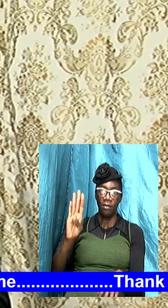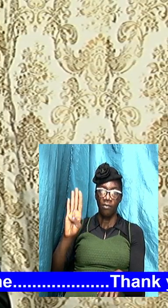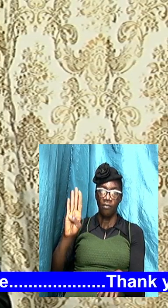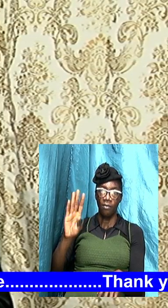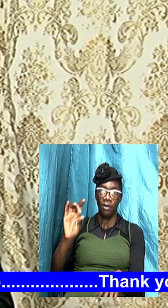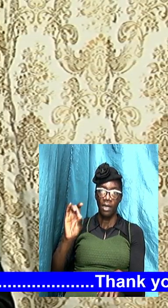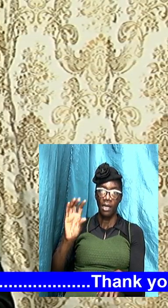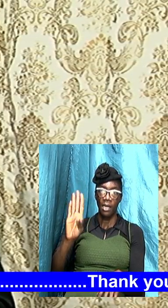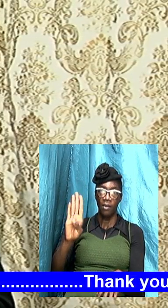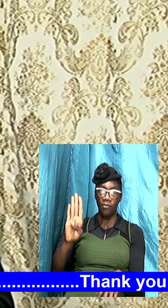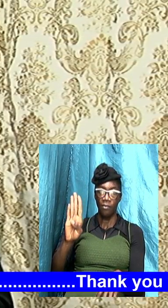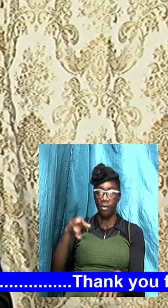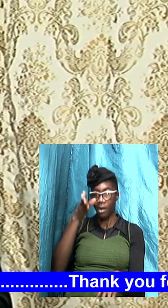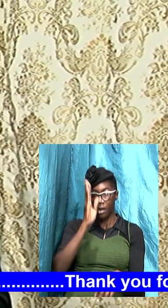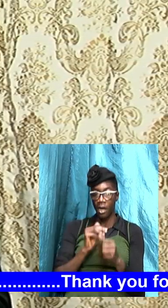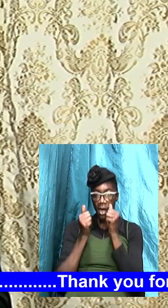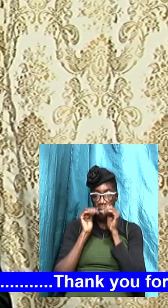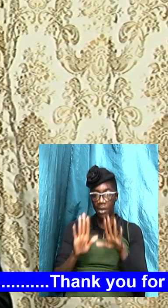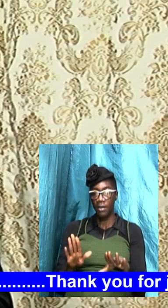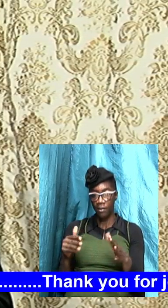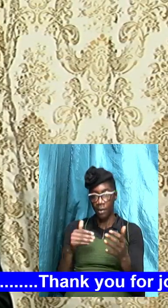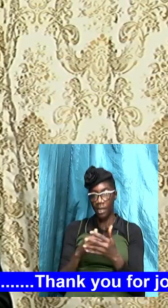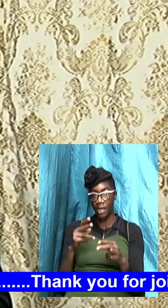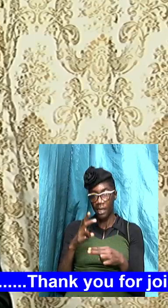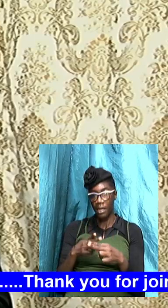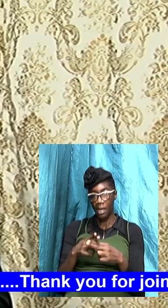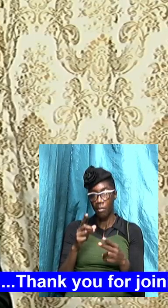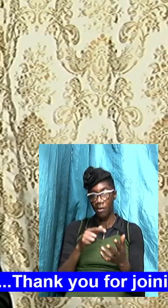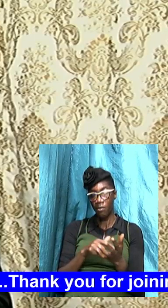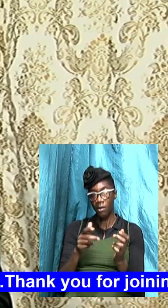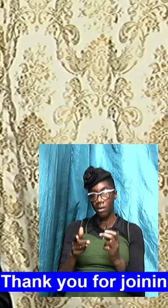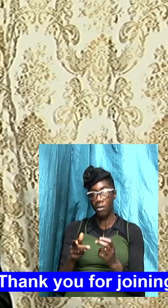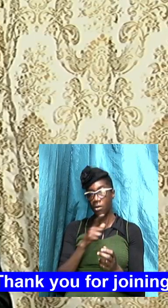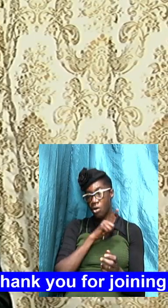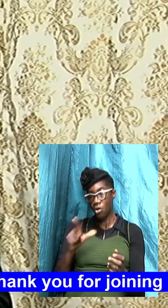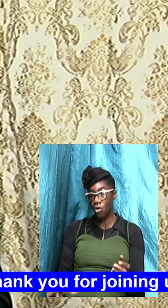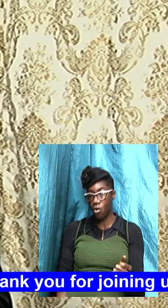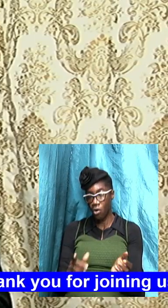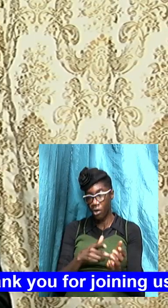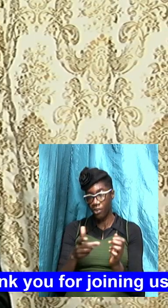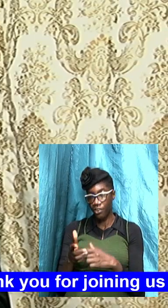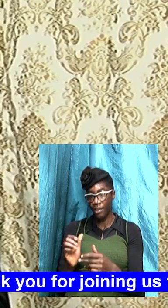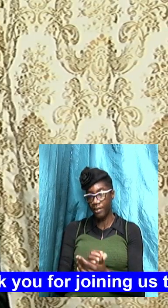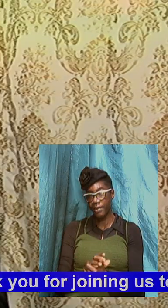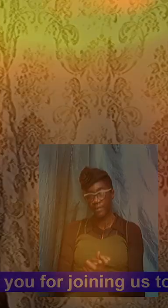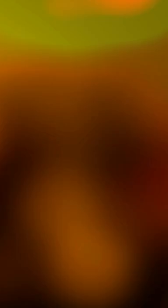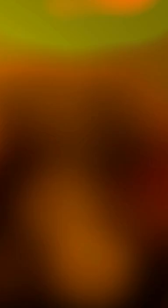9050484 God bless you again in the name of the Lord Jesus you you